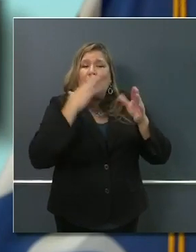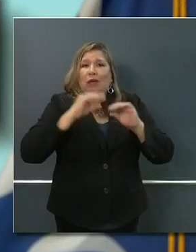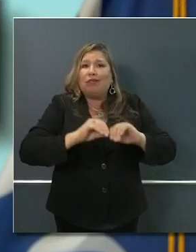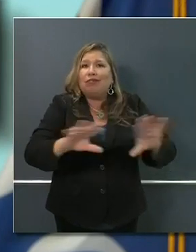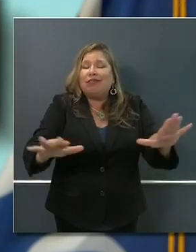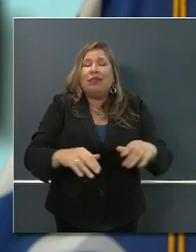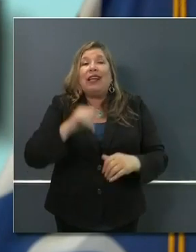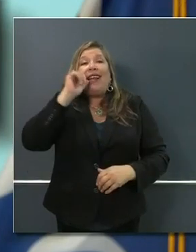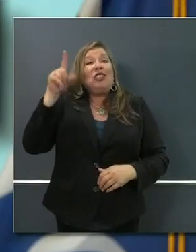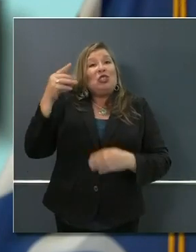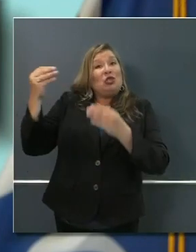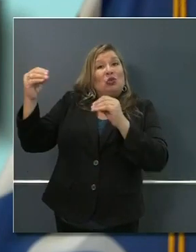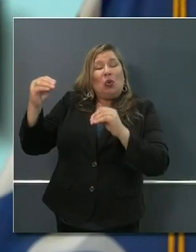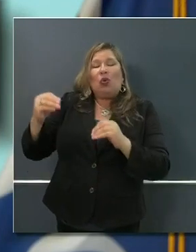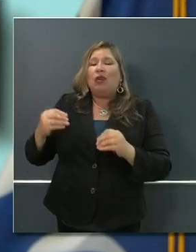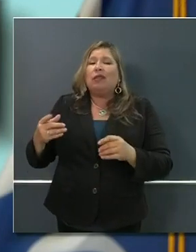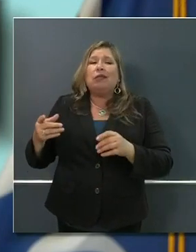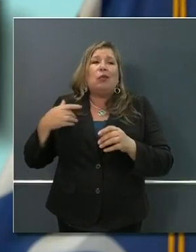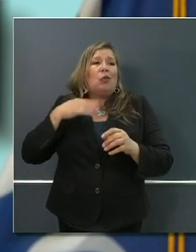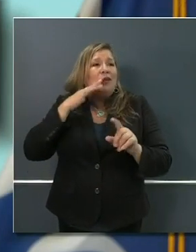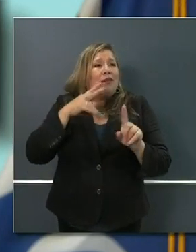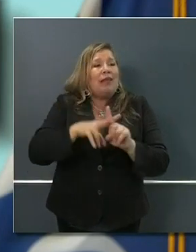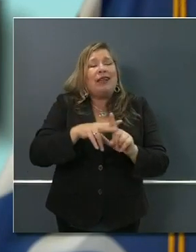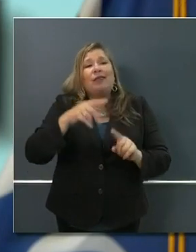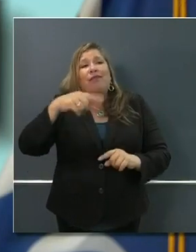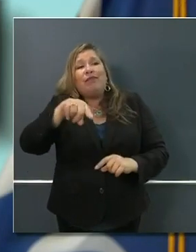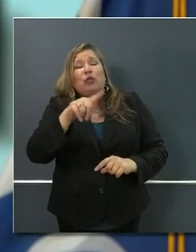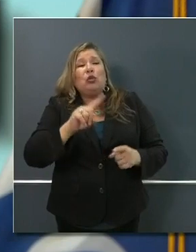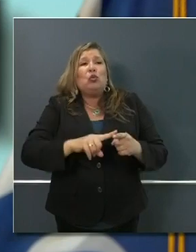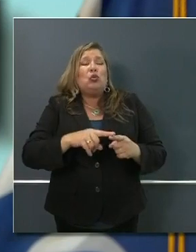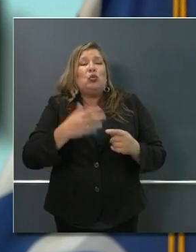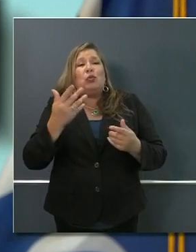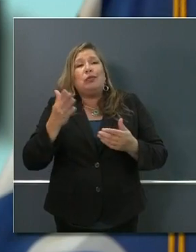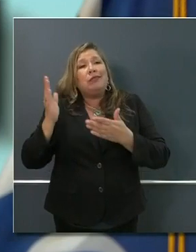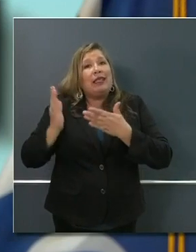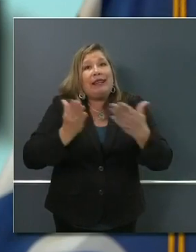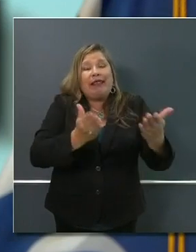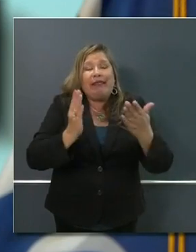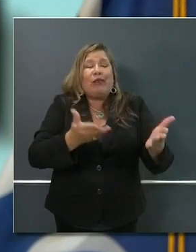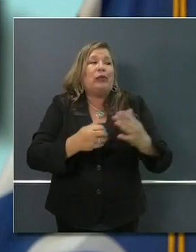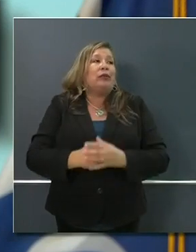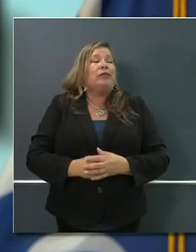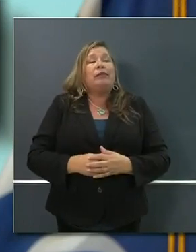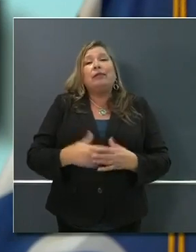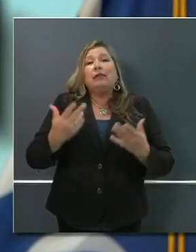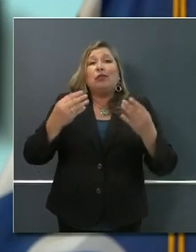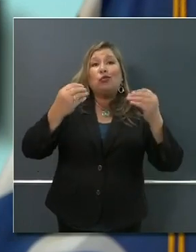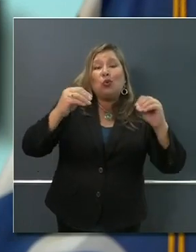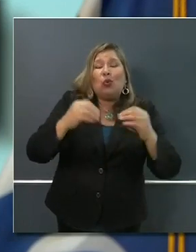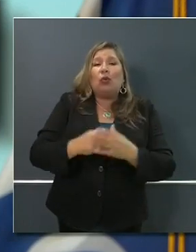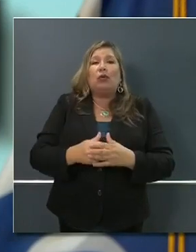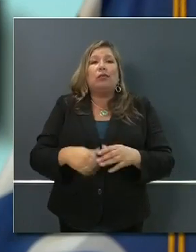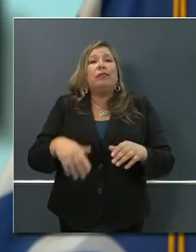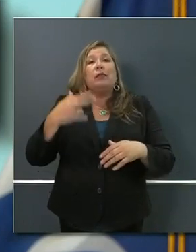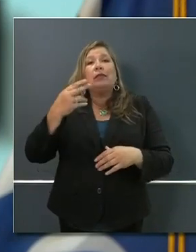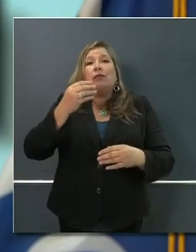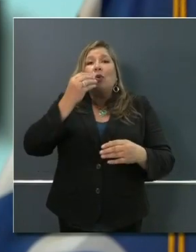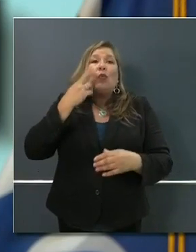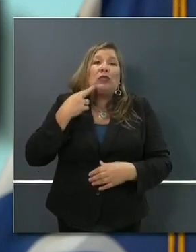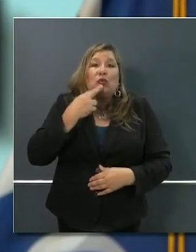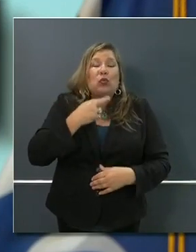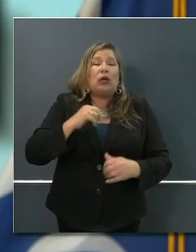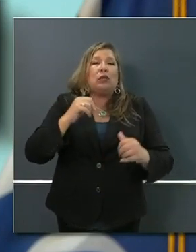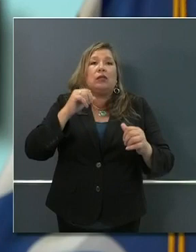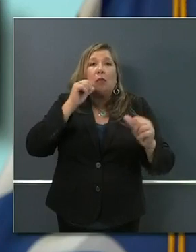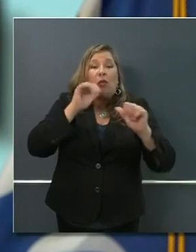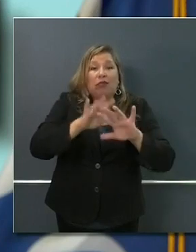logistics, some in the hospitality sector, and certainly working with our partners. SPI is talking to Tony Thurman, the